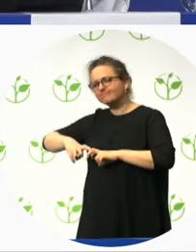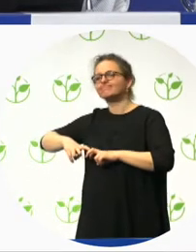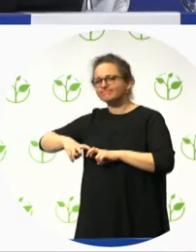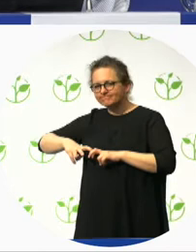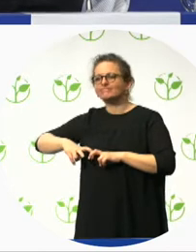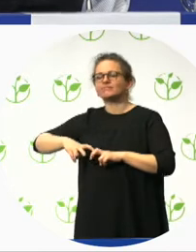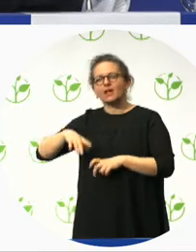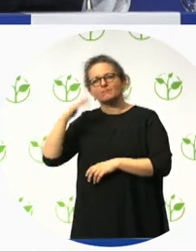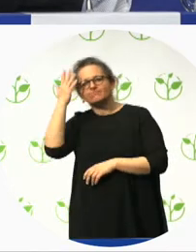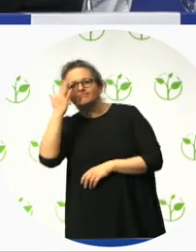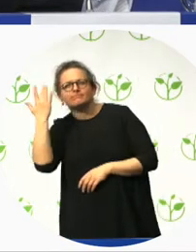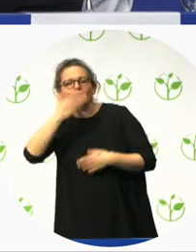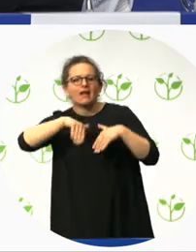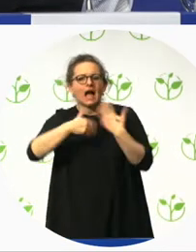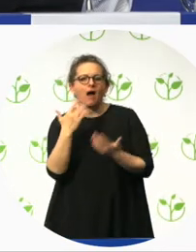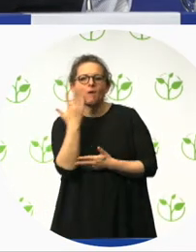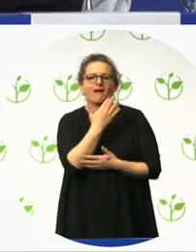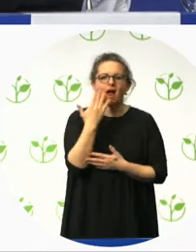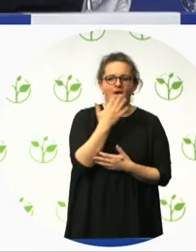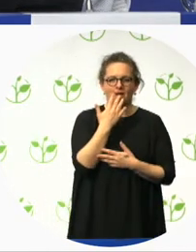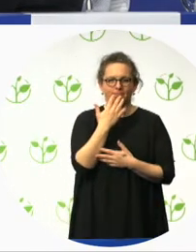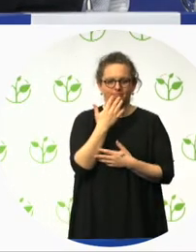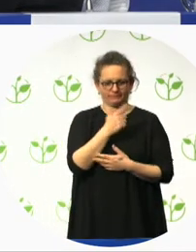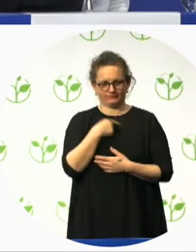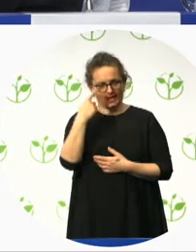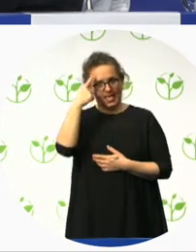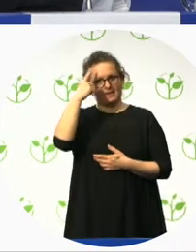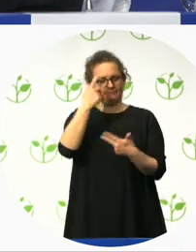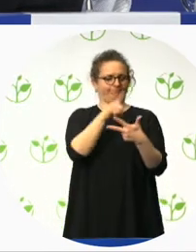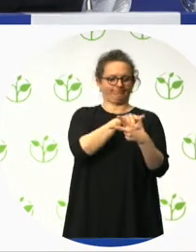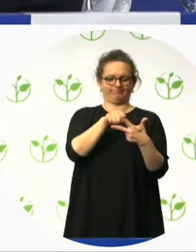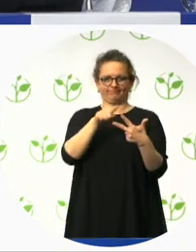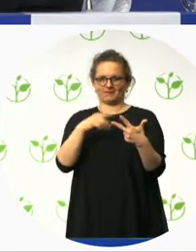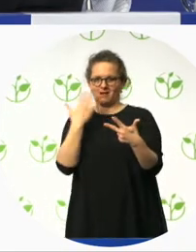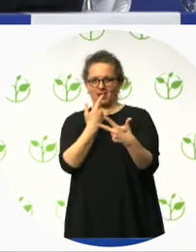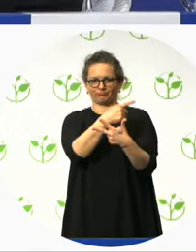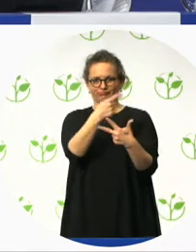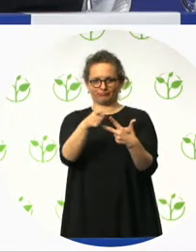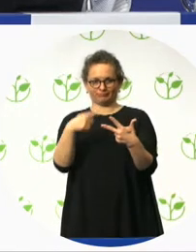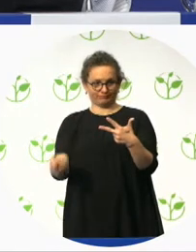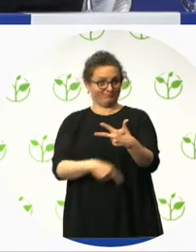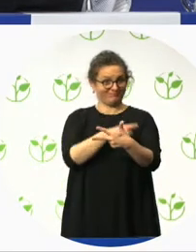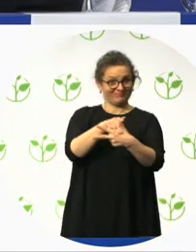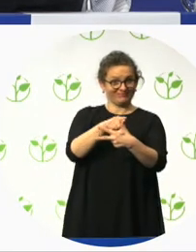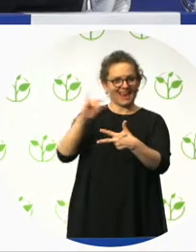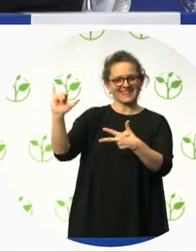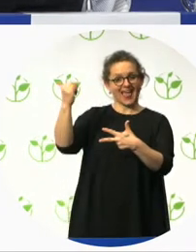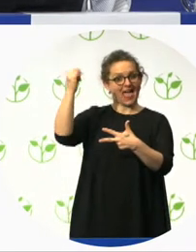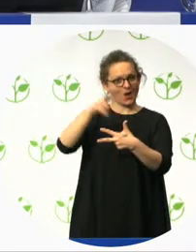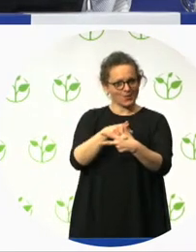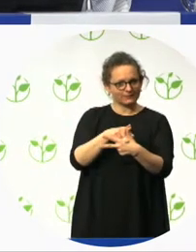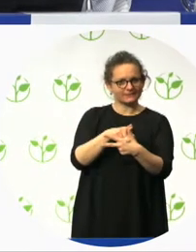Yellow, which exemplifies an uplifting of spirits. Blue, which are areas of